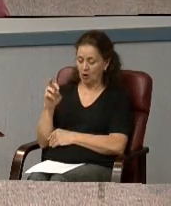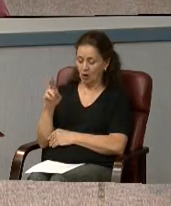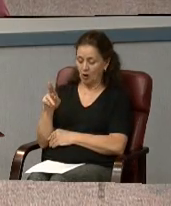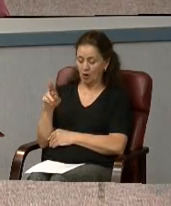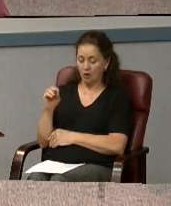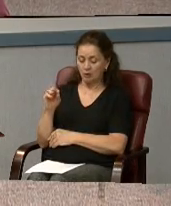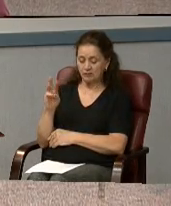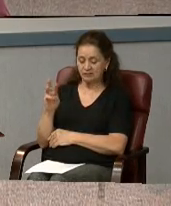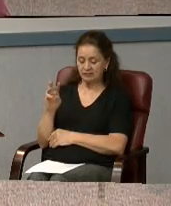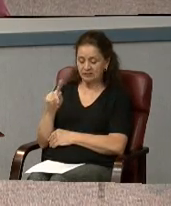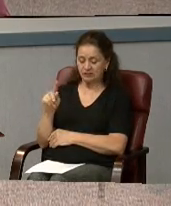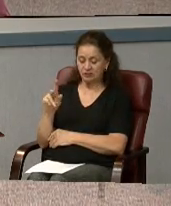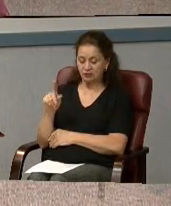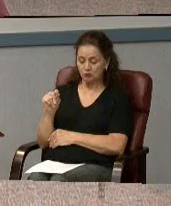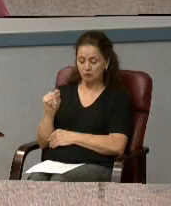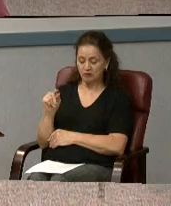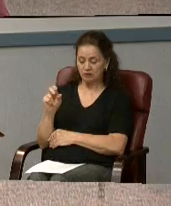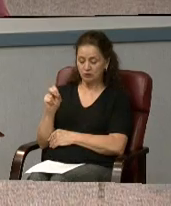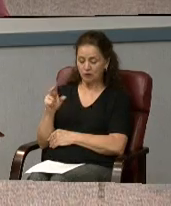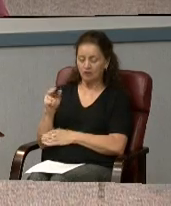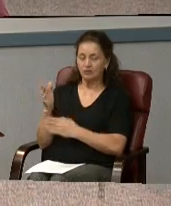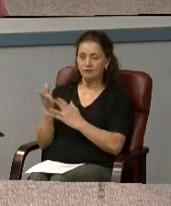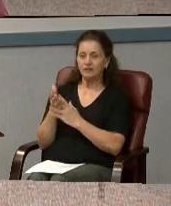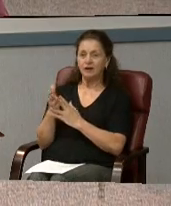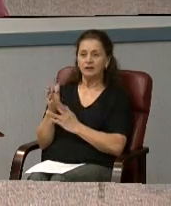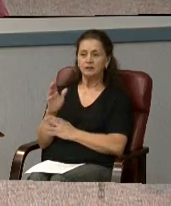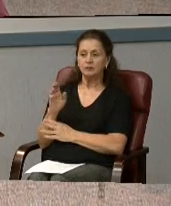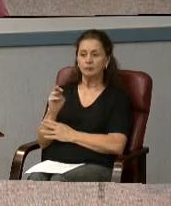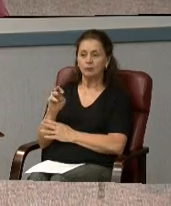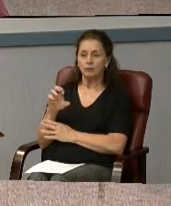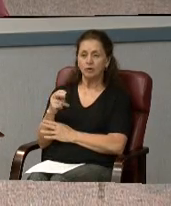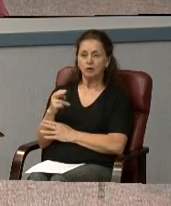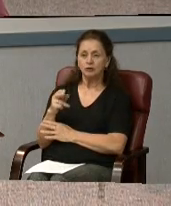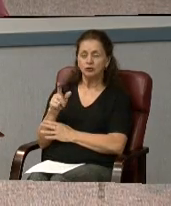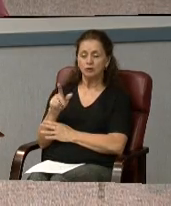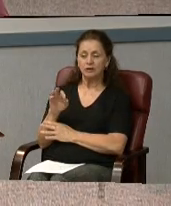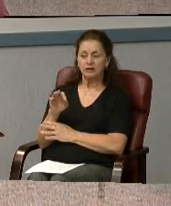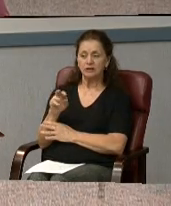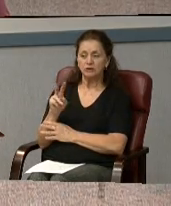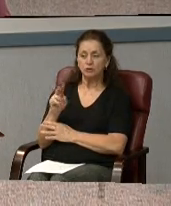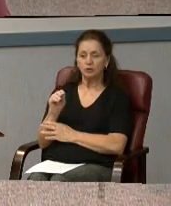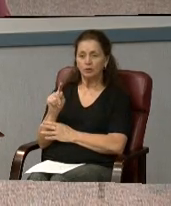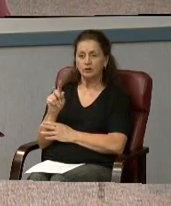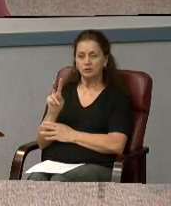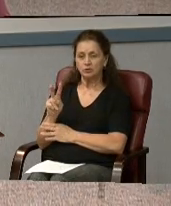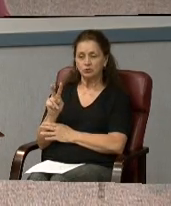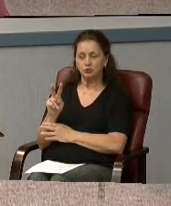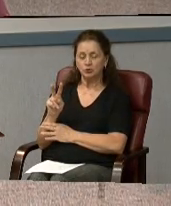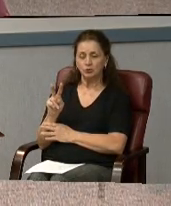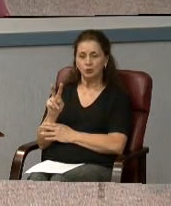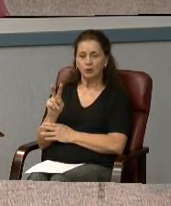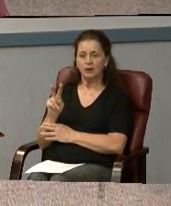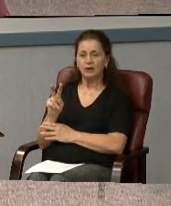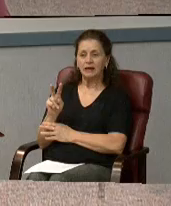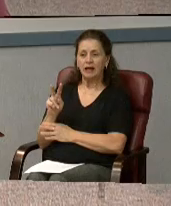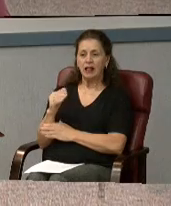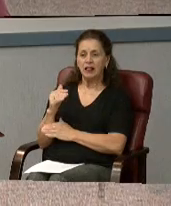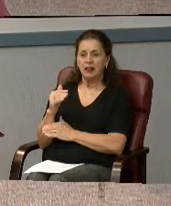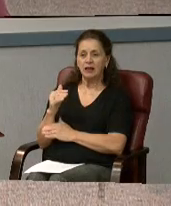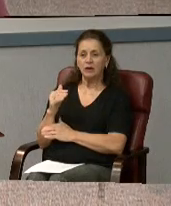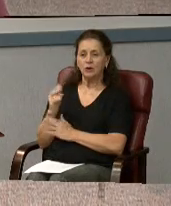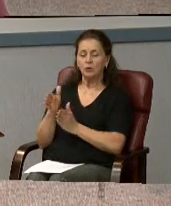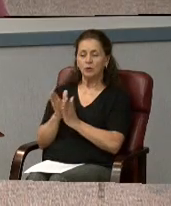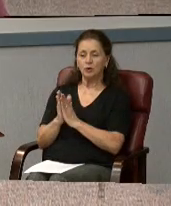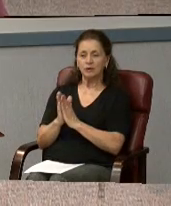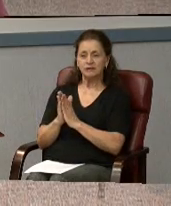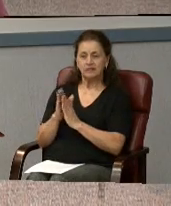-2012 was filed on March 29th. In 2012 by Clingbeil Capital Management Limited requesting